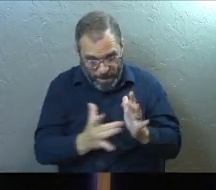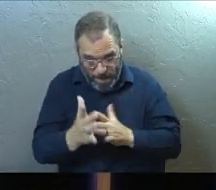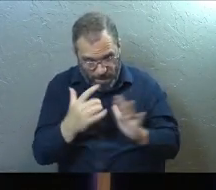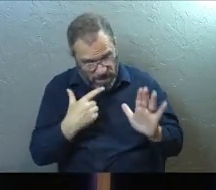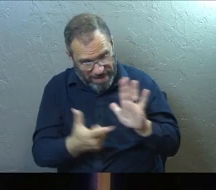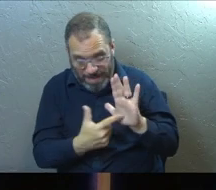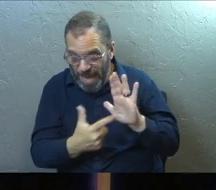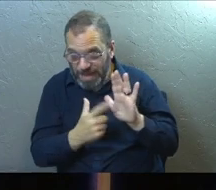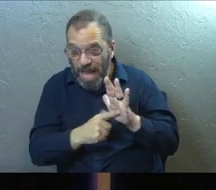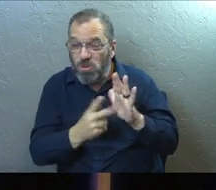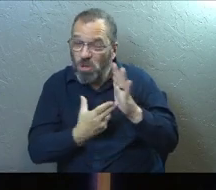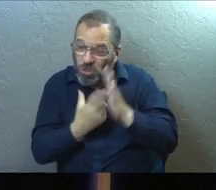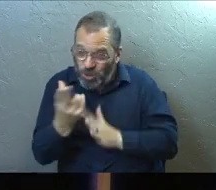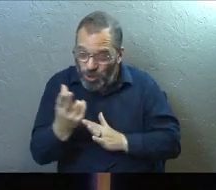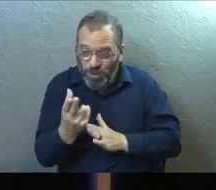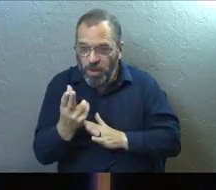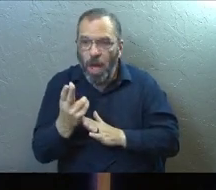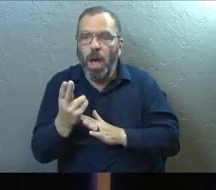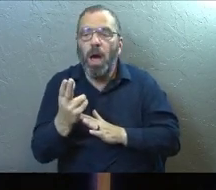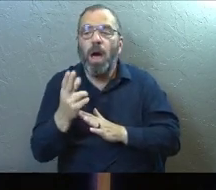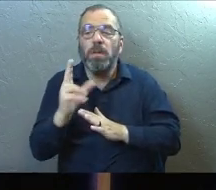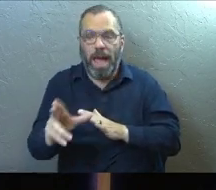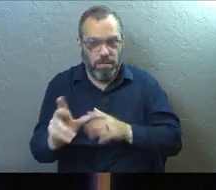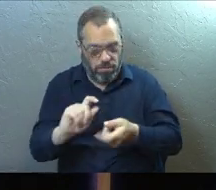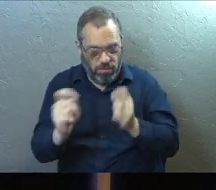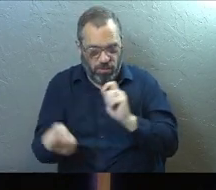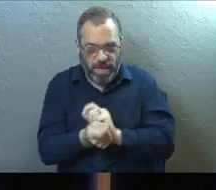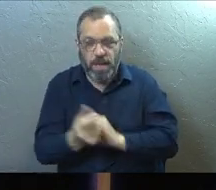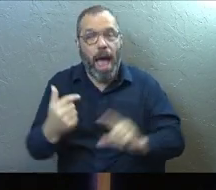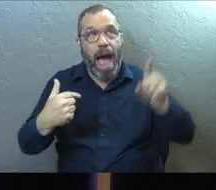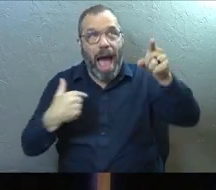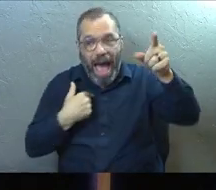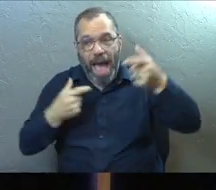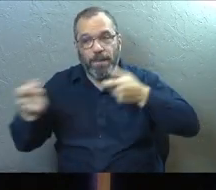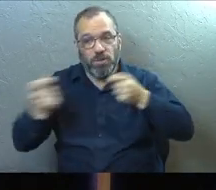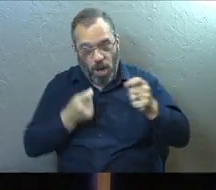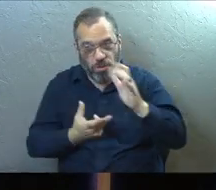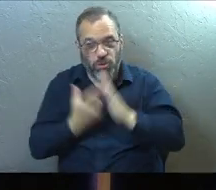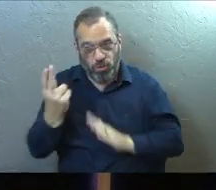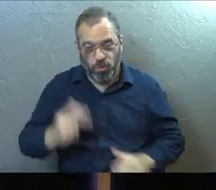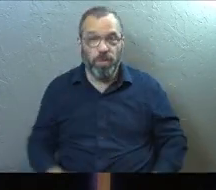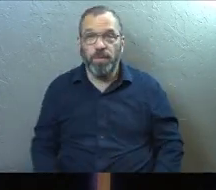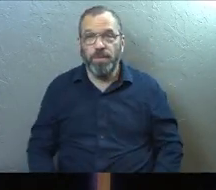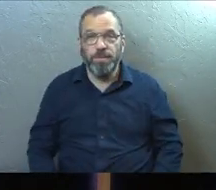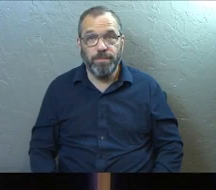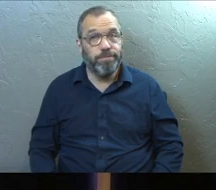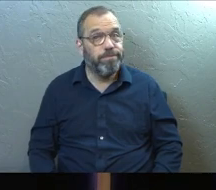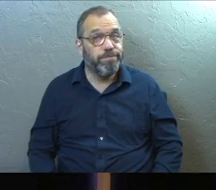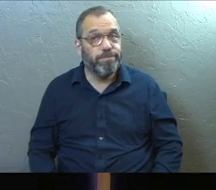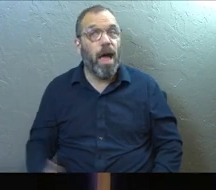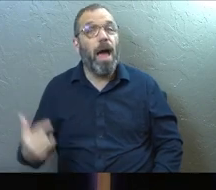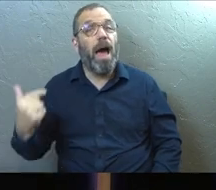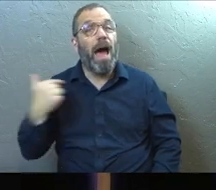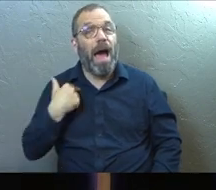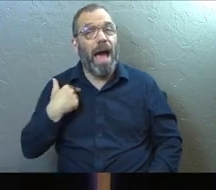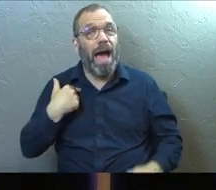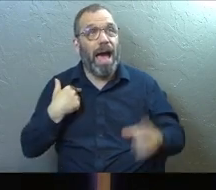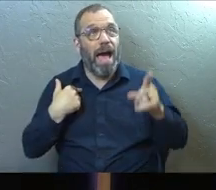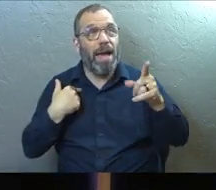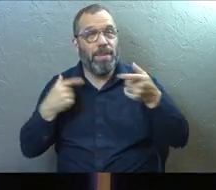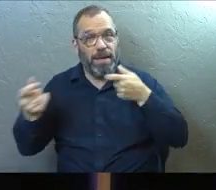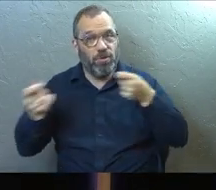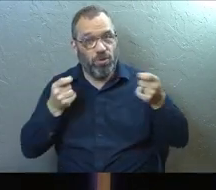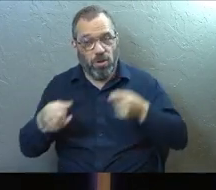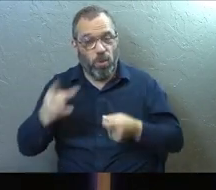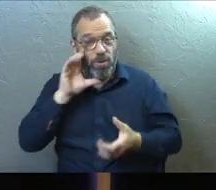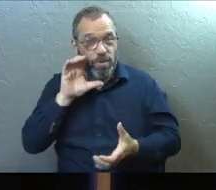one day and I show you what the truth is, you're going to shift that over because I'm in charge of what truth is. God says, I'm in charge of what you